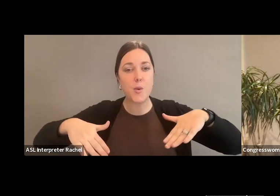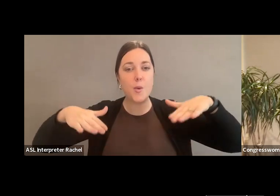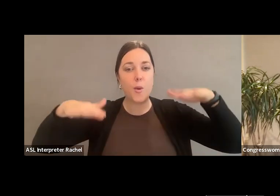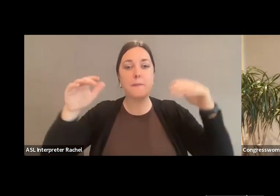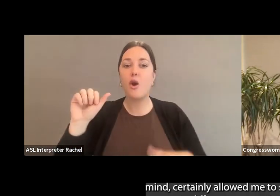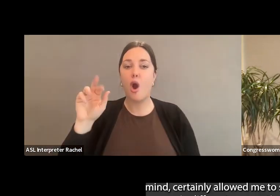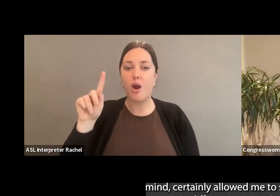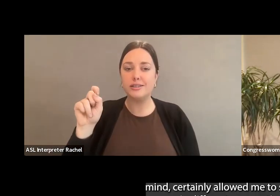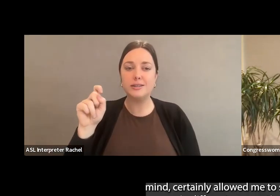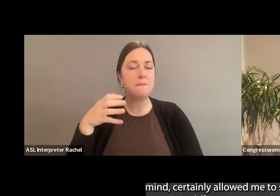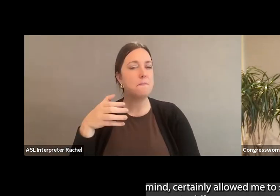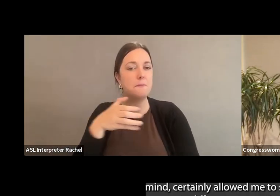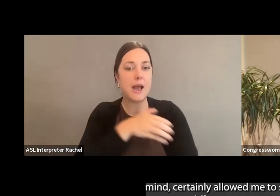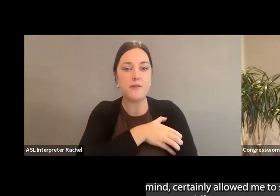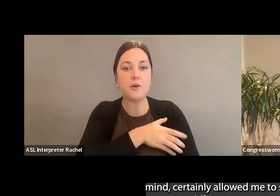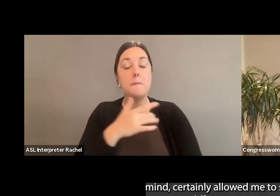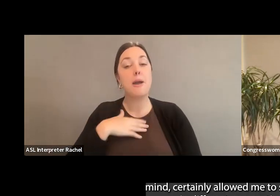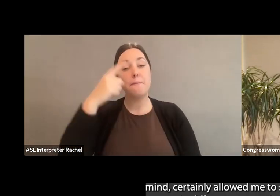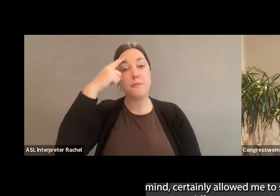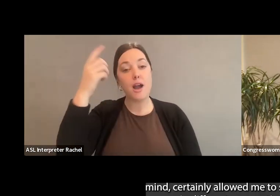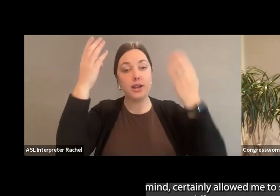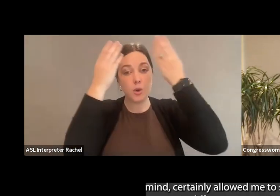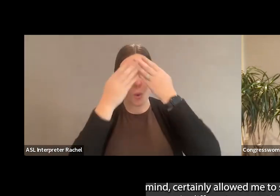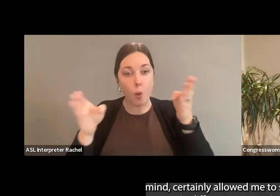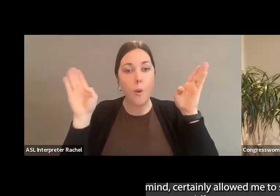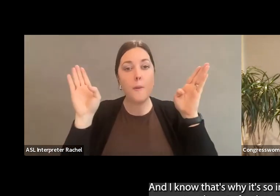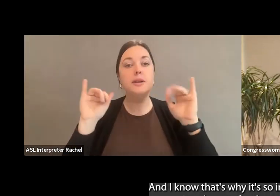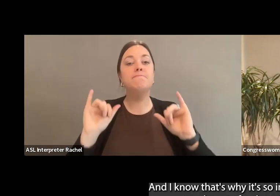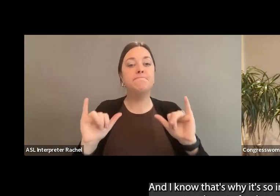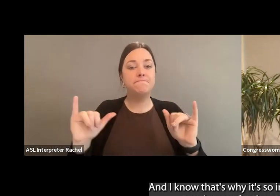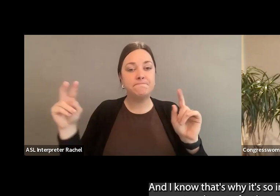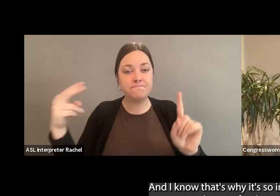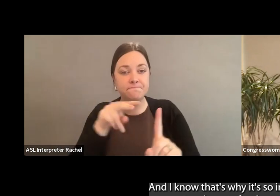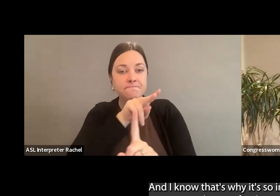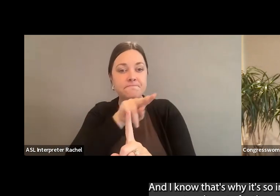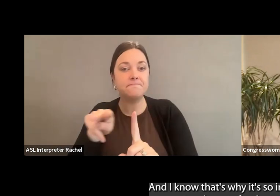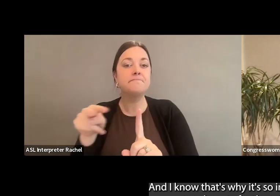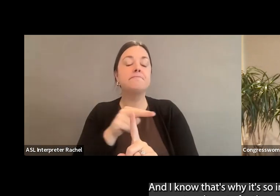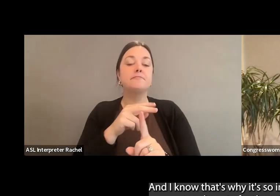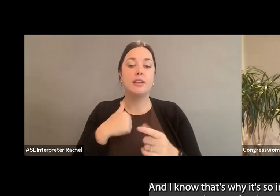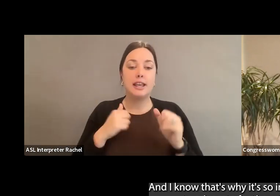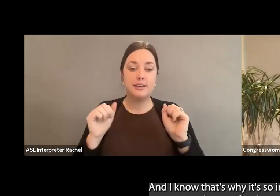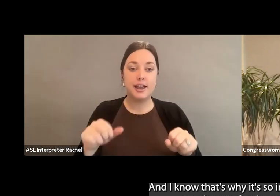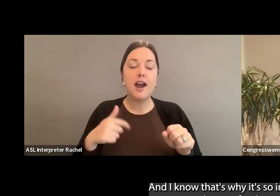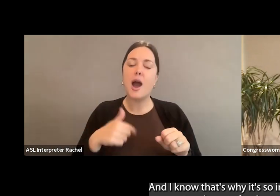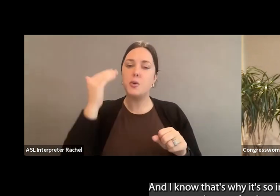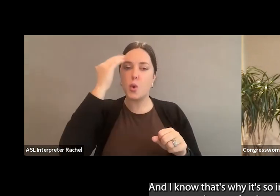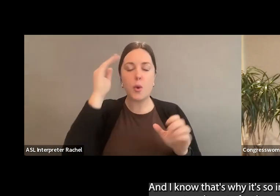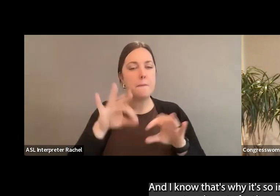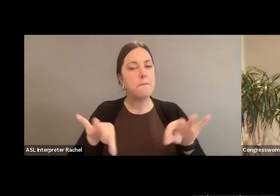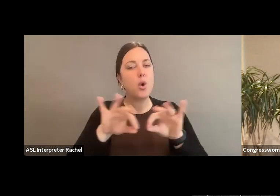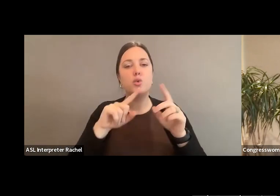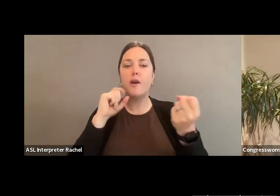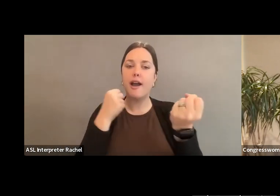It opened my mind, certainly allowed me to see things in different perspectives. And I know that's why it's so important to advocate